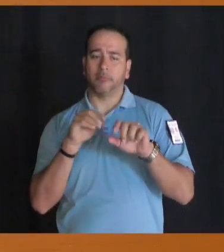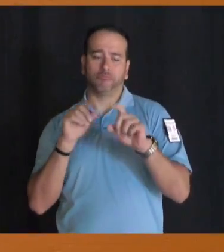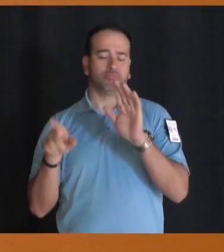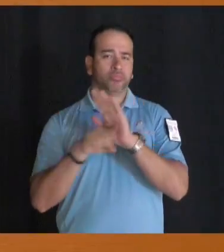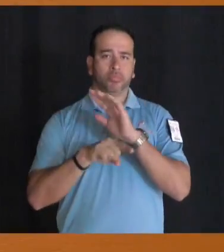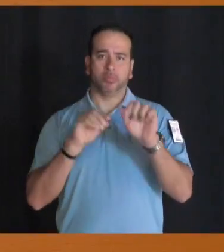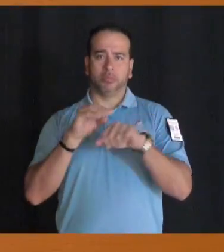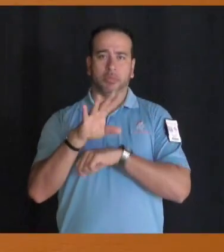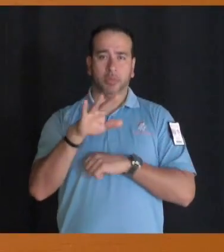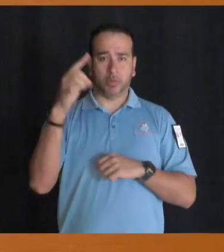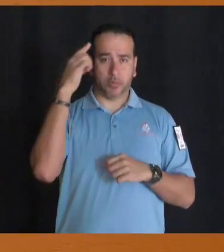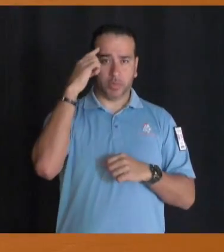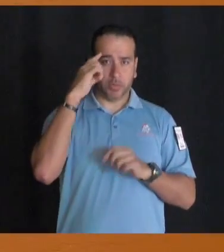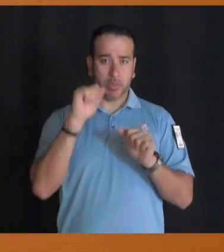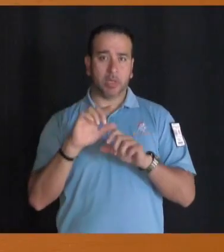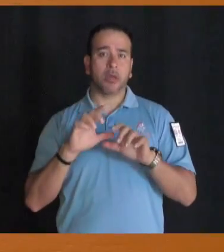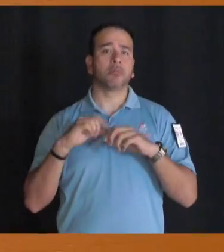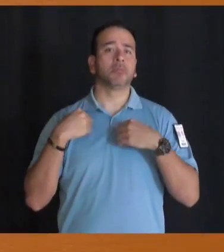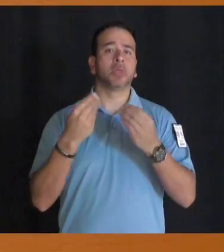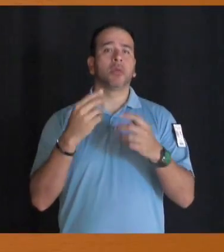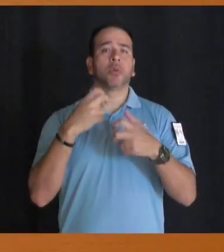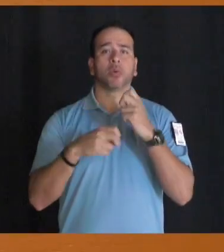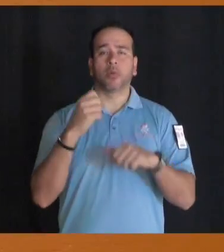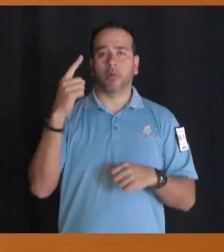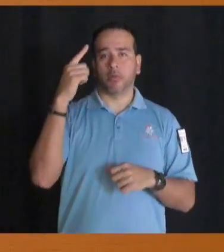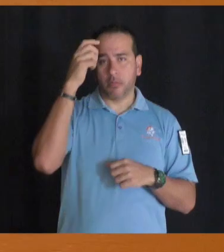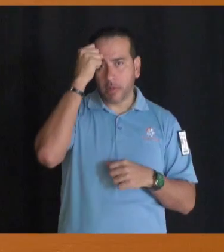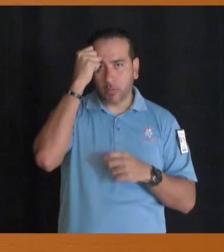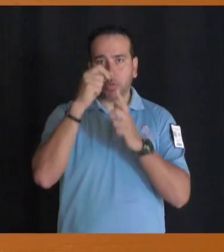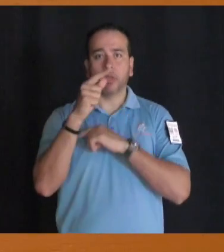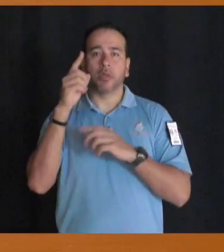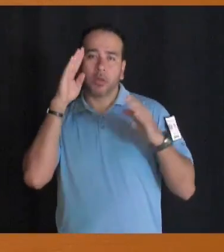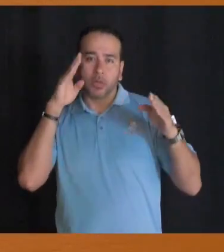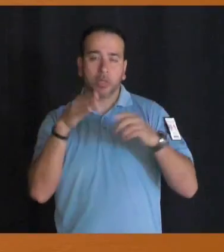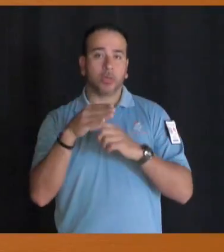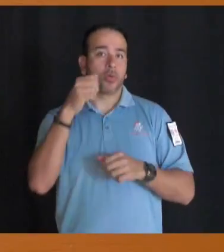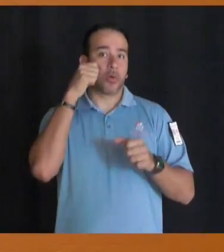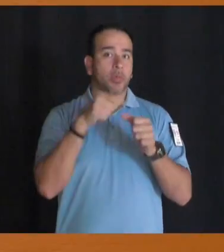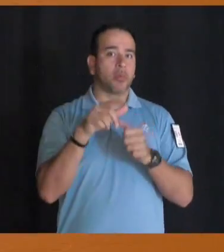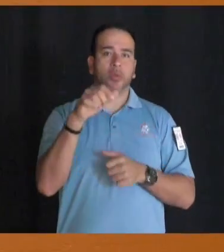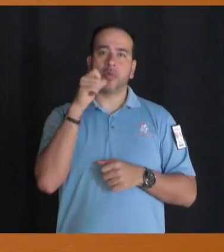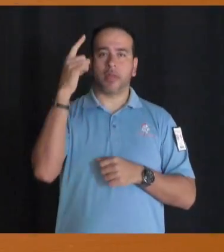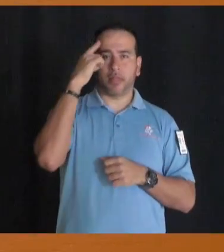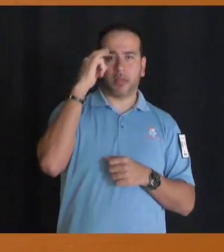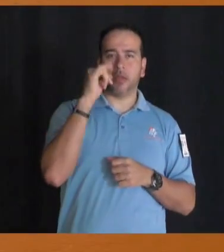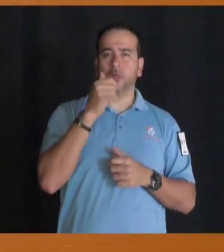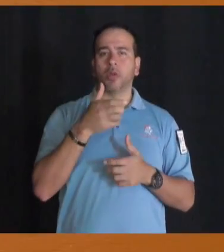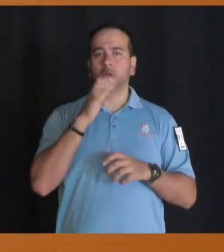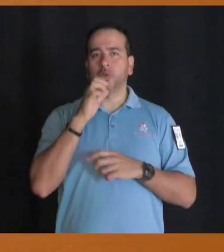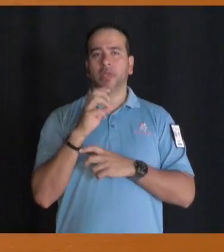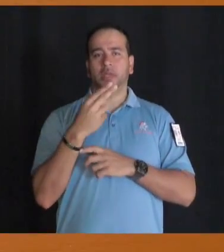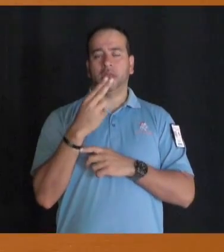effect on our brains and can cause problems with our memories and concentration. Remember, you're not thinking if you're not drinking